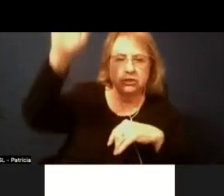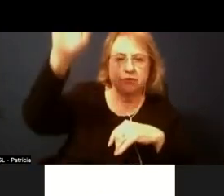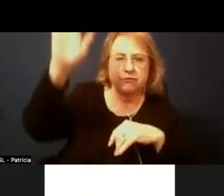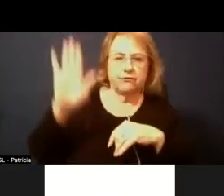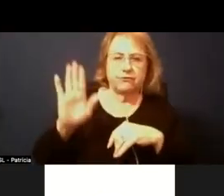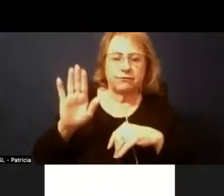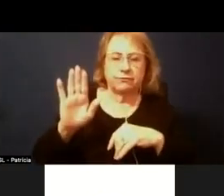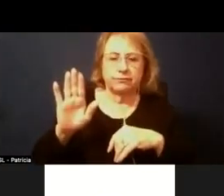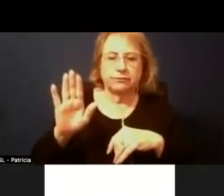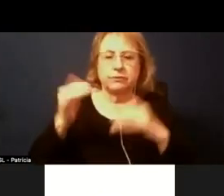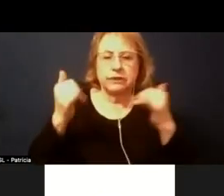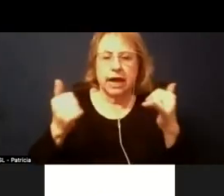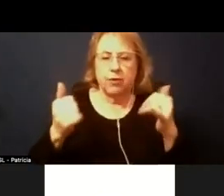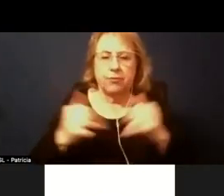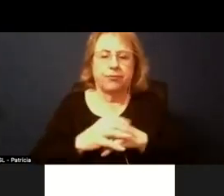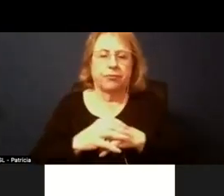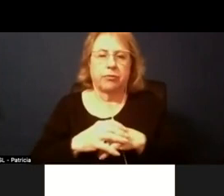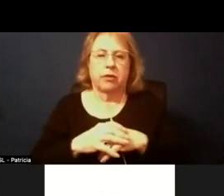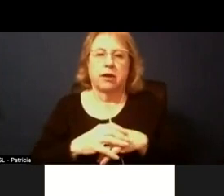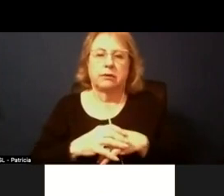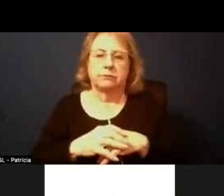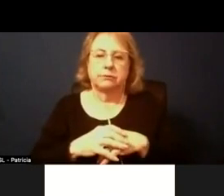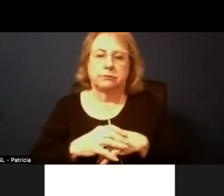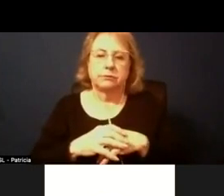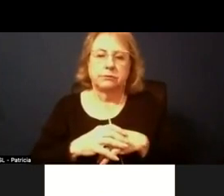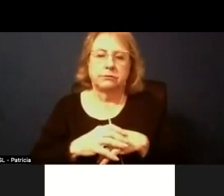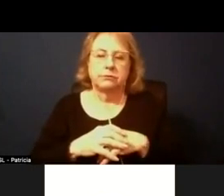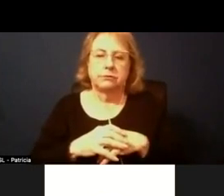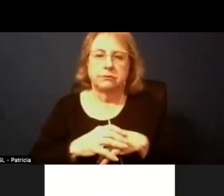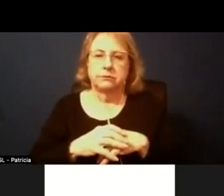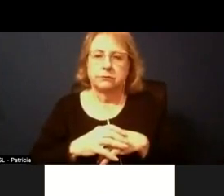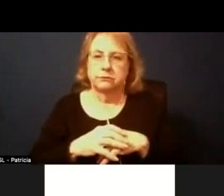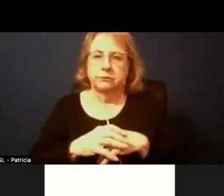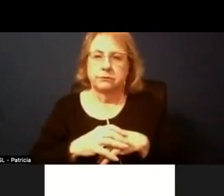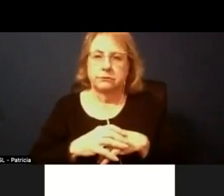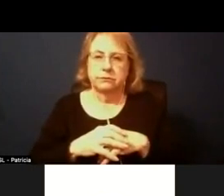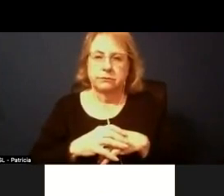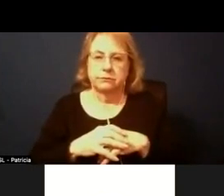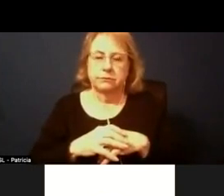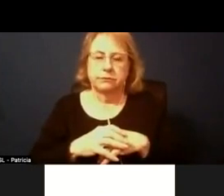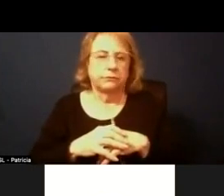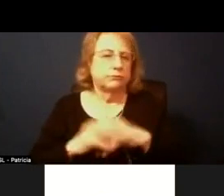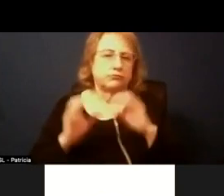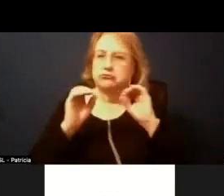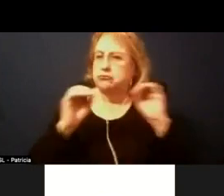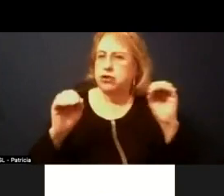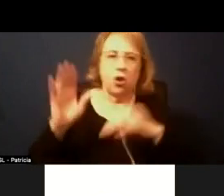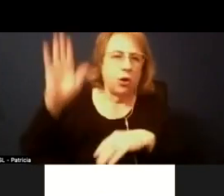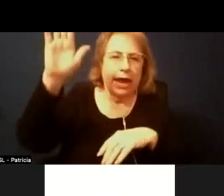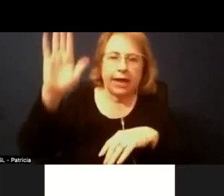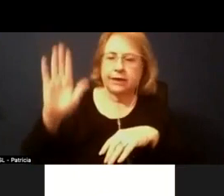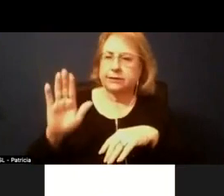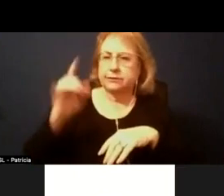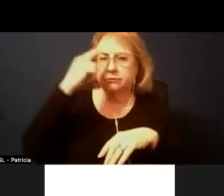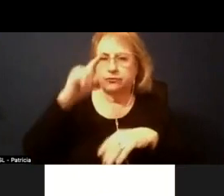okay president proctor we have no hands for